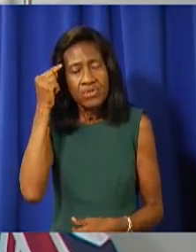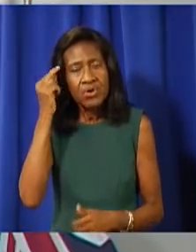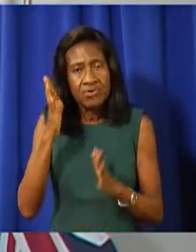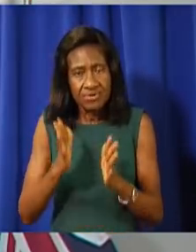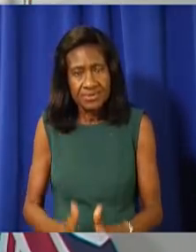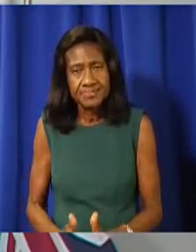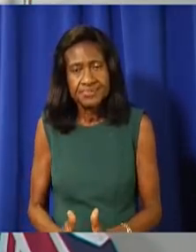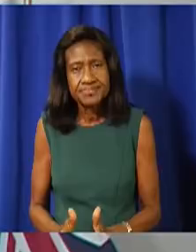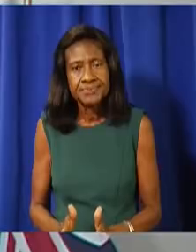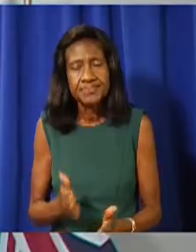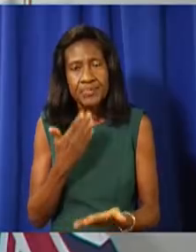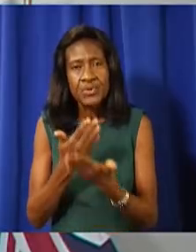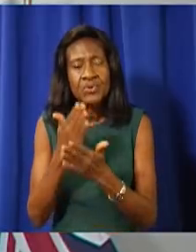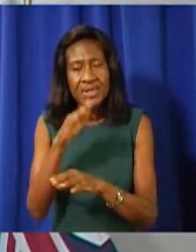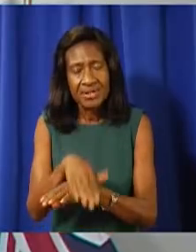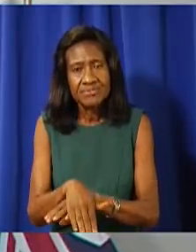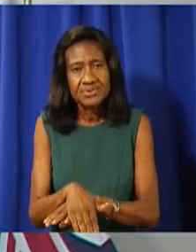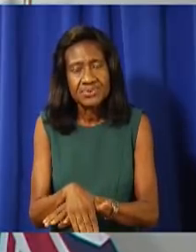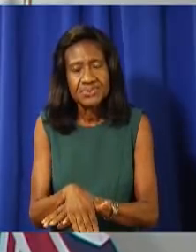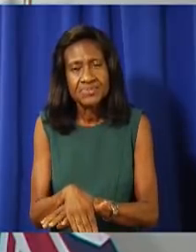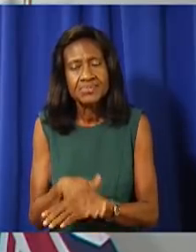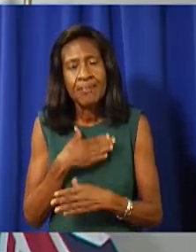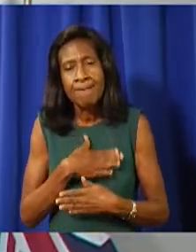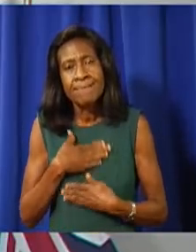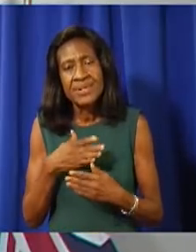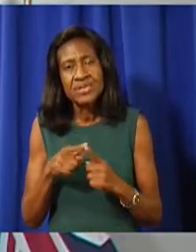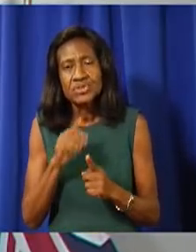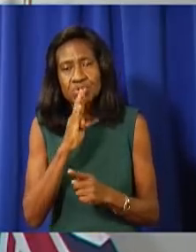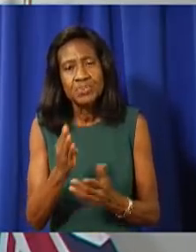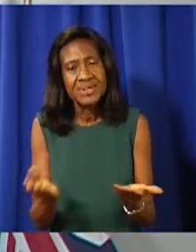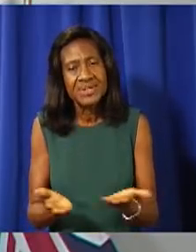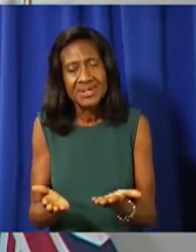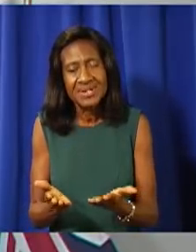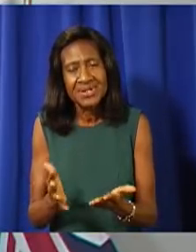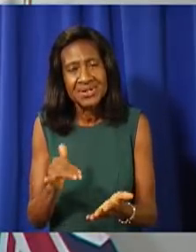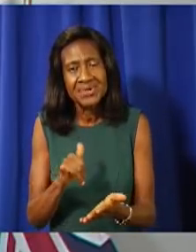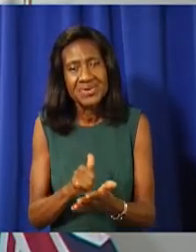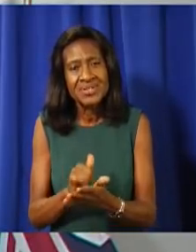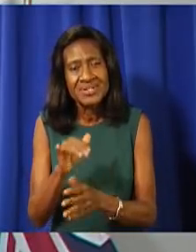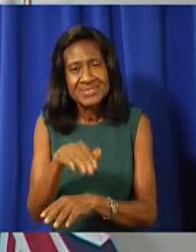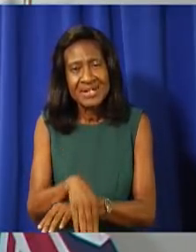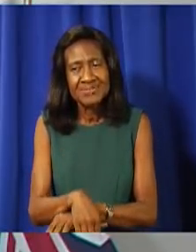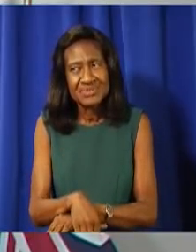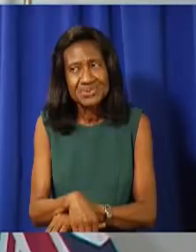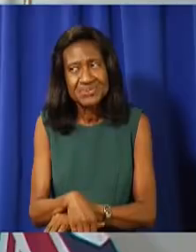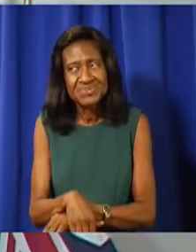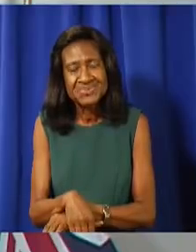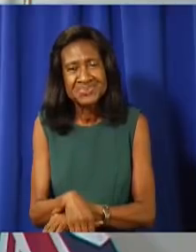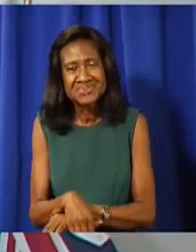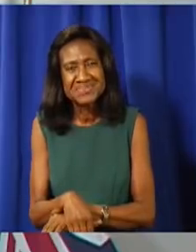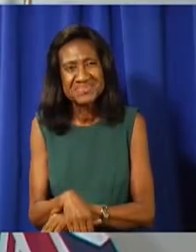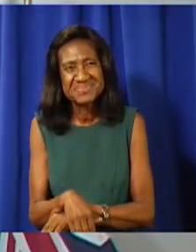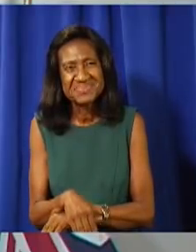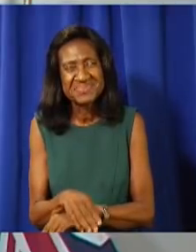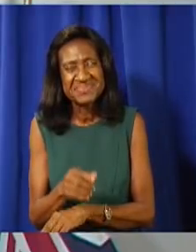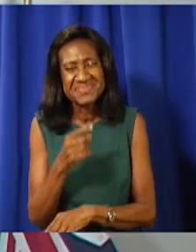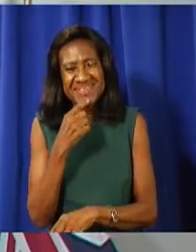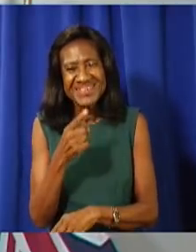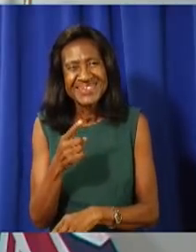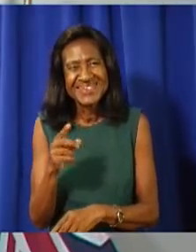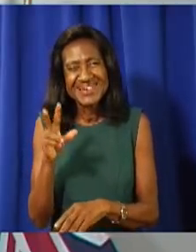Donna, and good afternoon, everyone. It's a pleasure to be here with you again. I clearly didn't get the memo about the jackets to the Premier, but I do have my